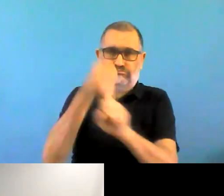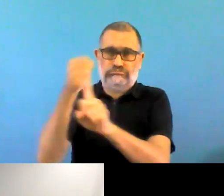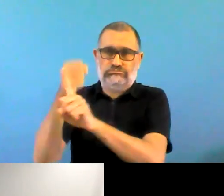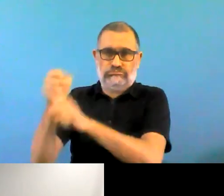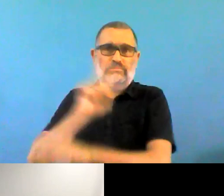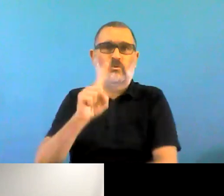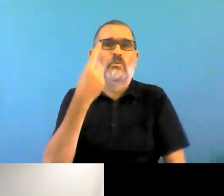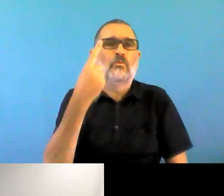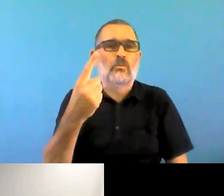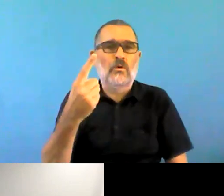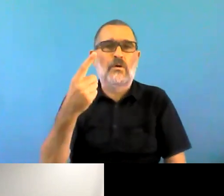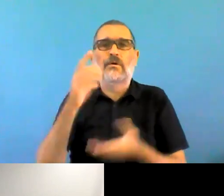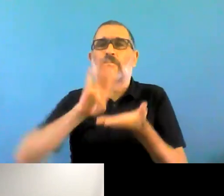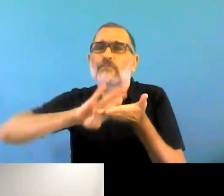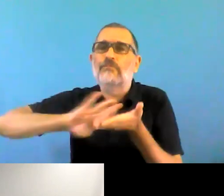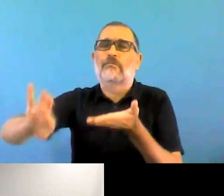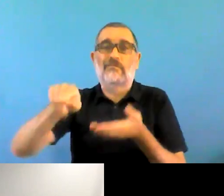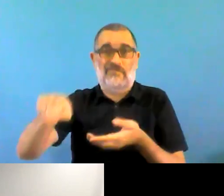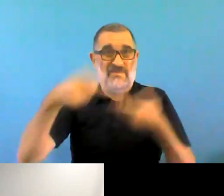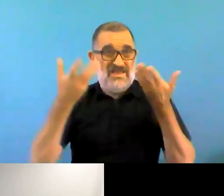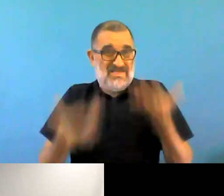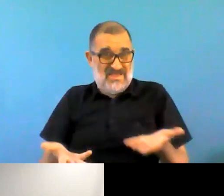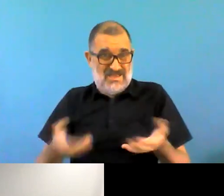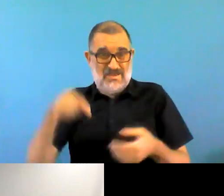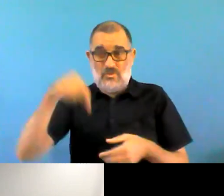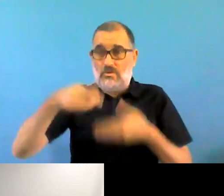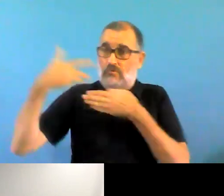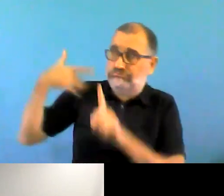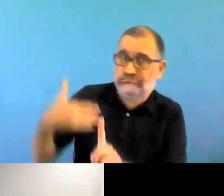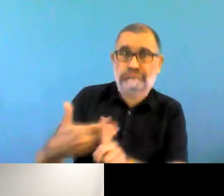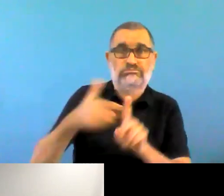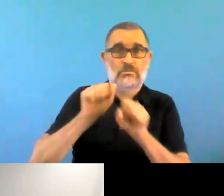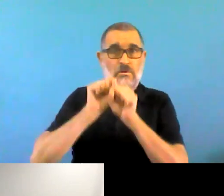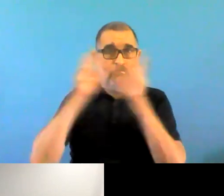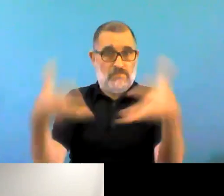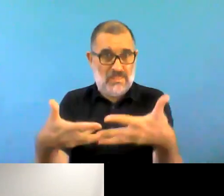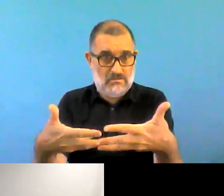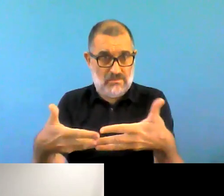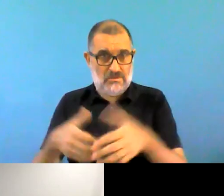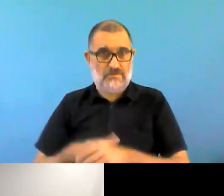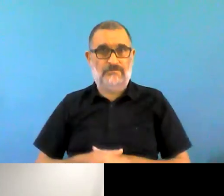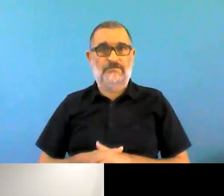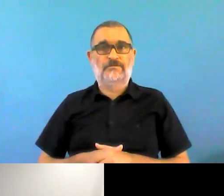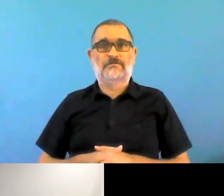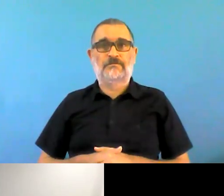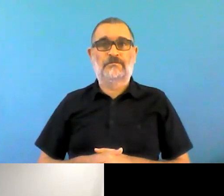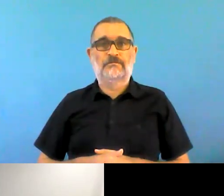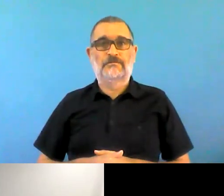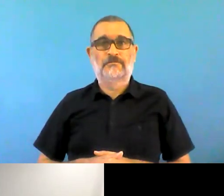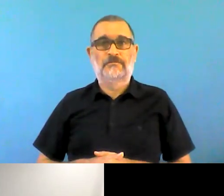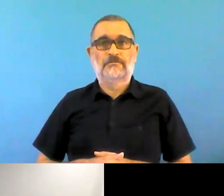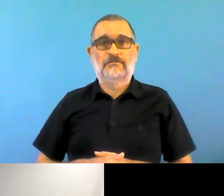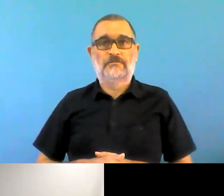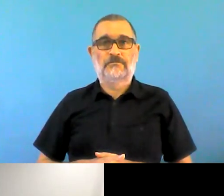was at a more acute phase in our country, not just health care workers, but the first line task